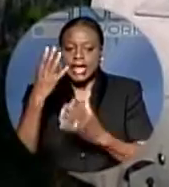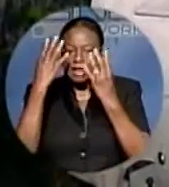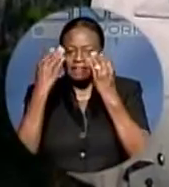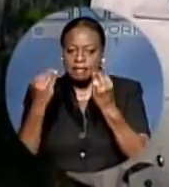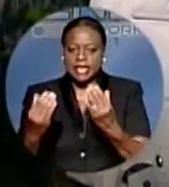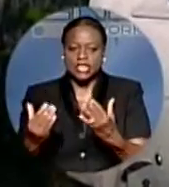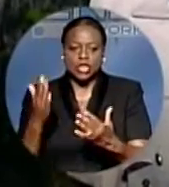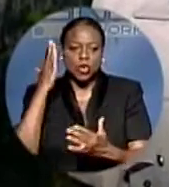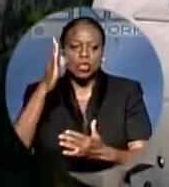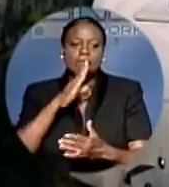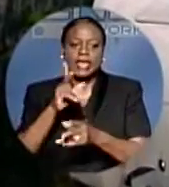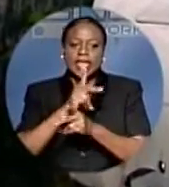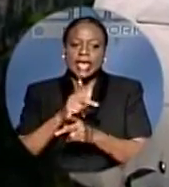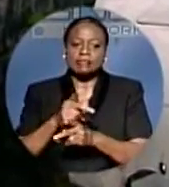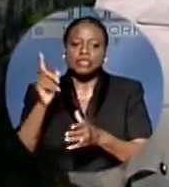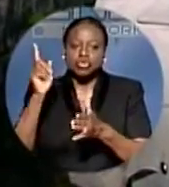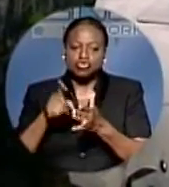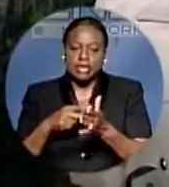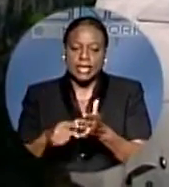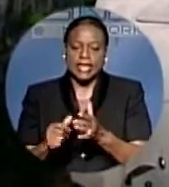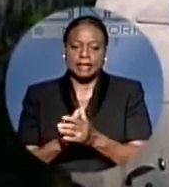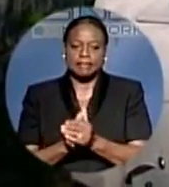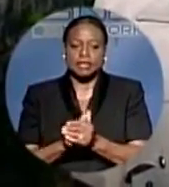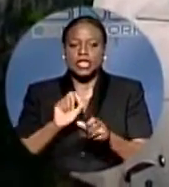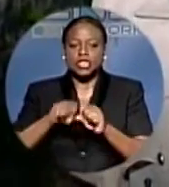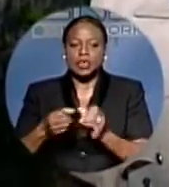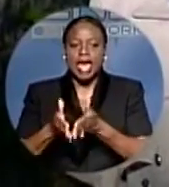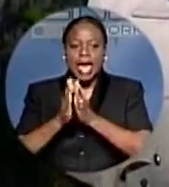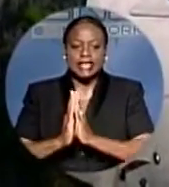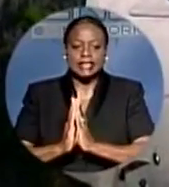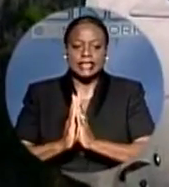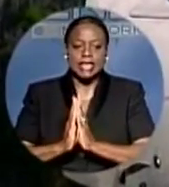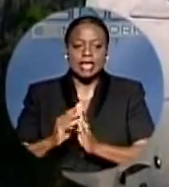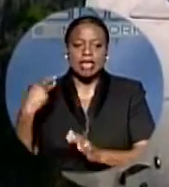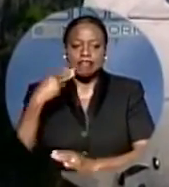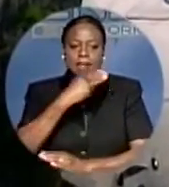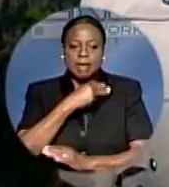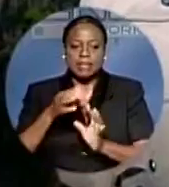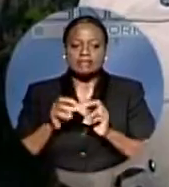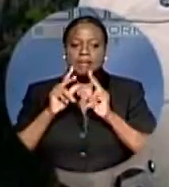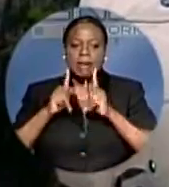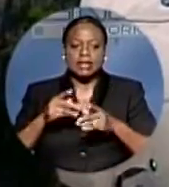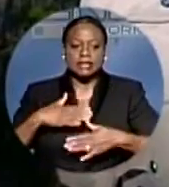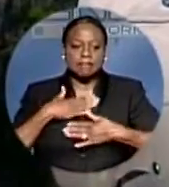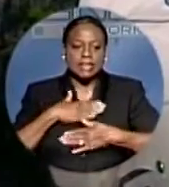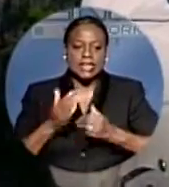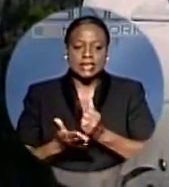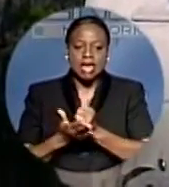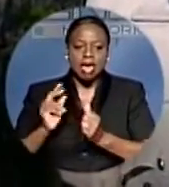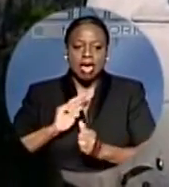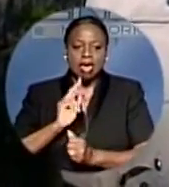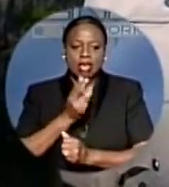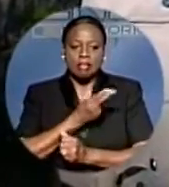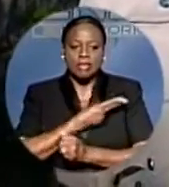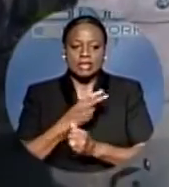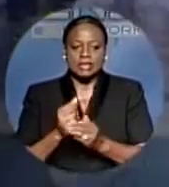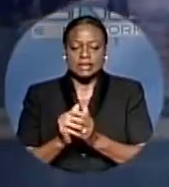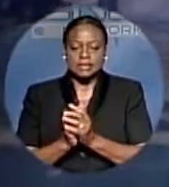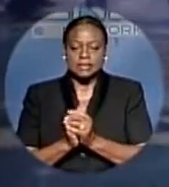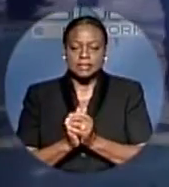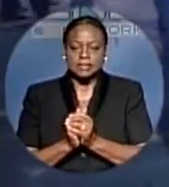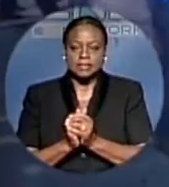be kept in the strictest of confidence. So we are appealing to members of the public to please reach out to us so we can solve this homicide.